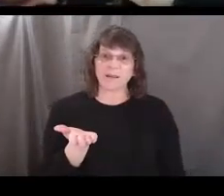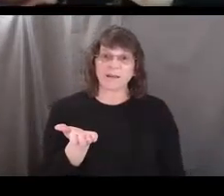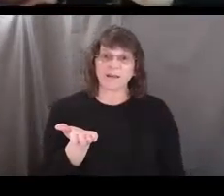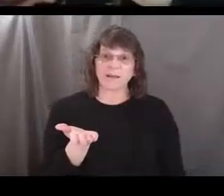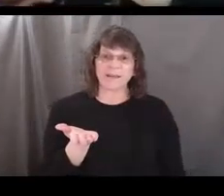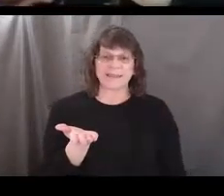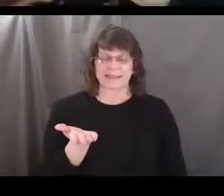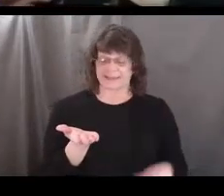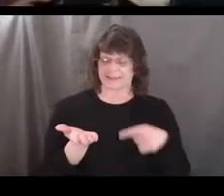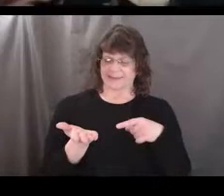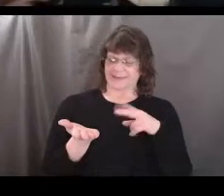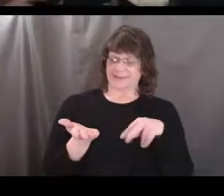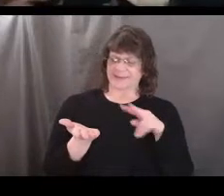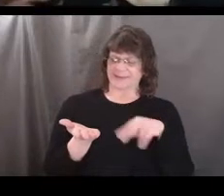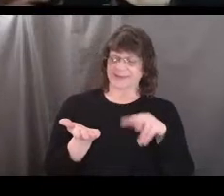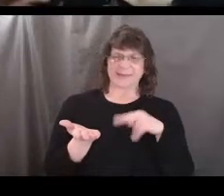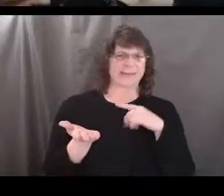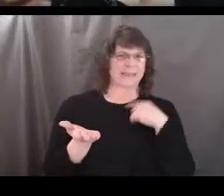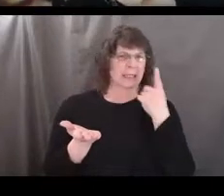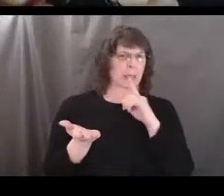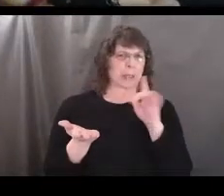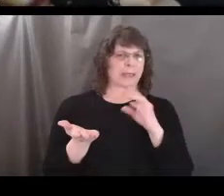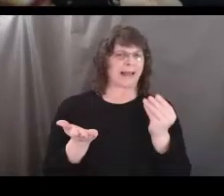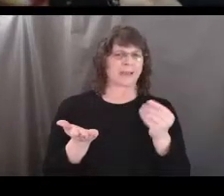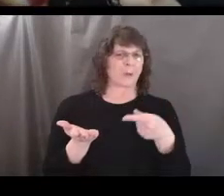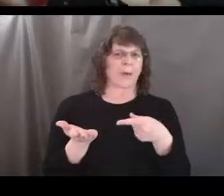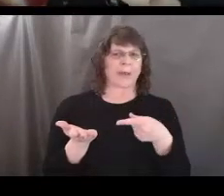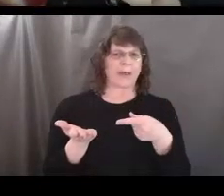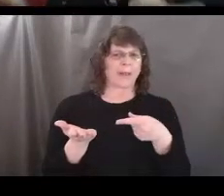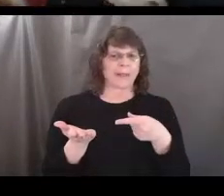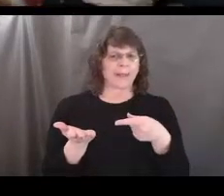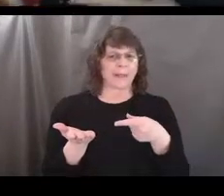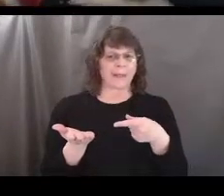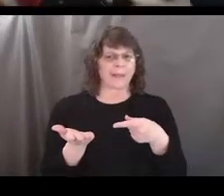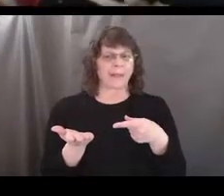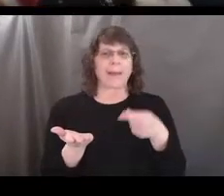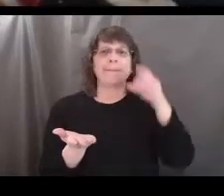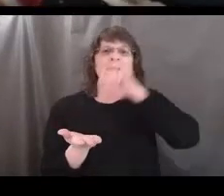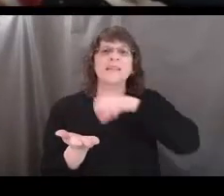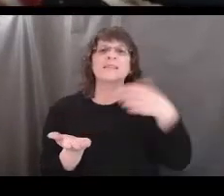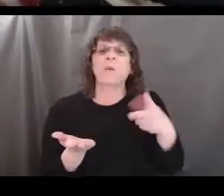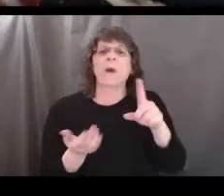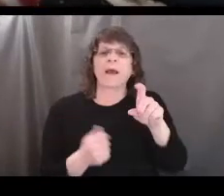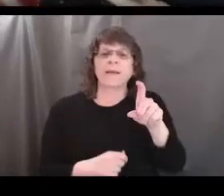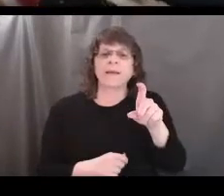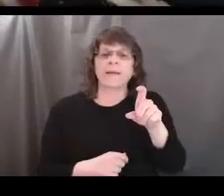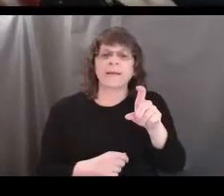It really doesn't look like soil. What am I missing here?